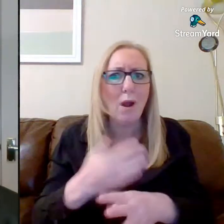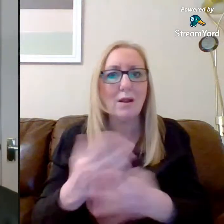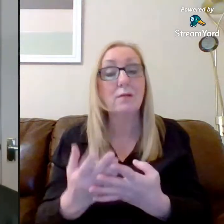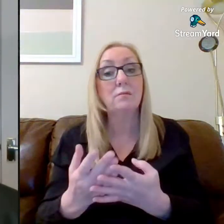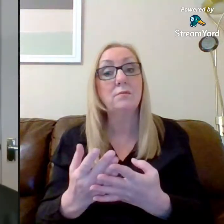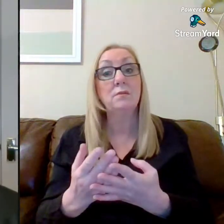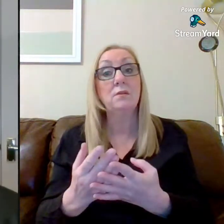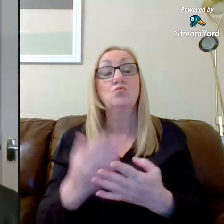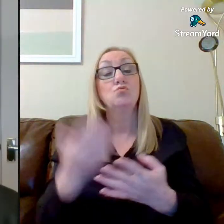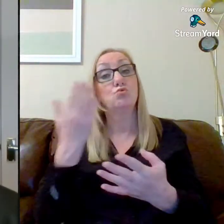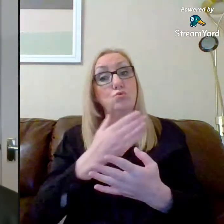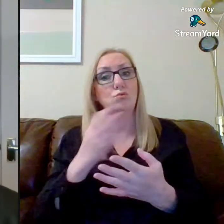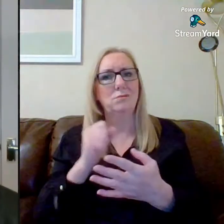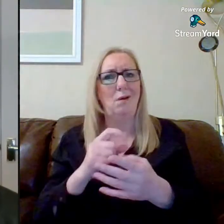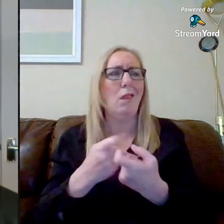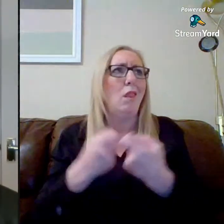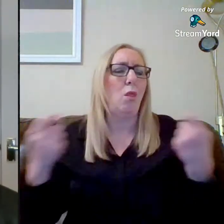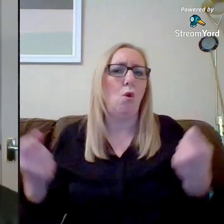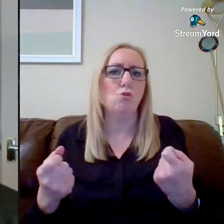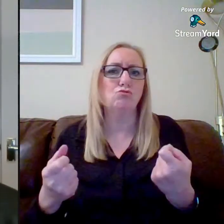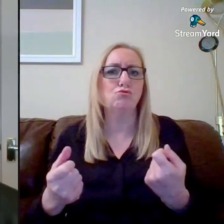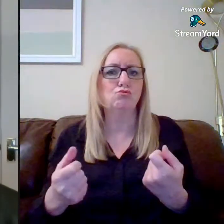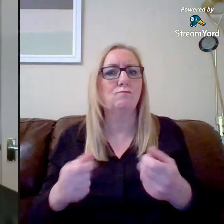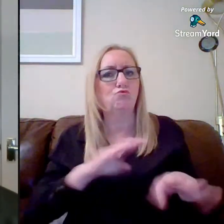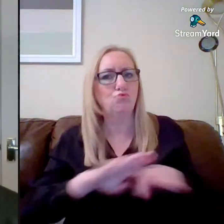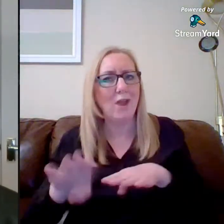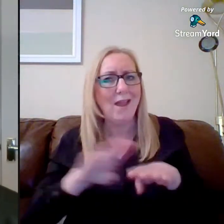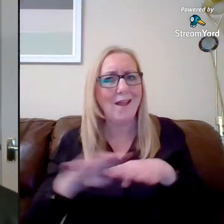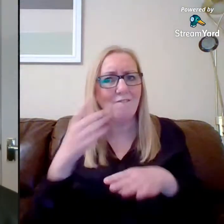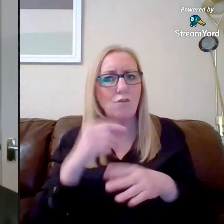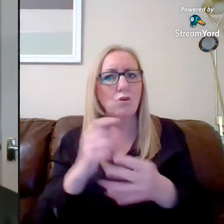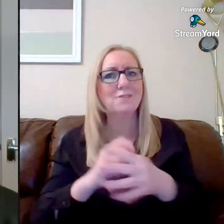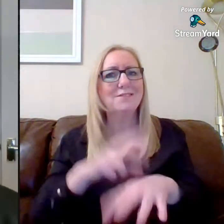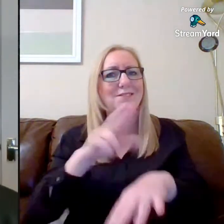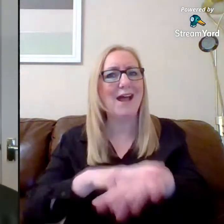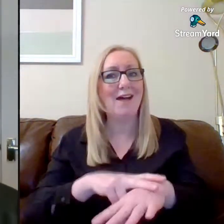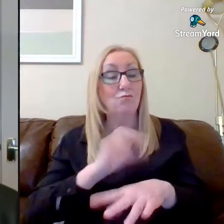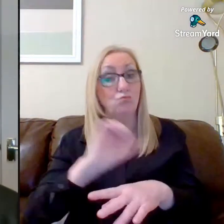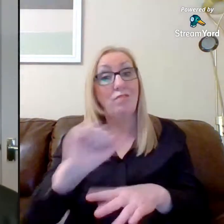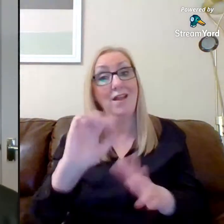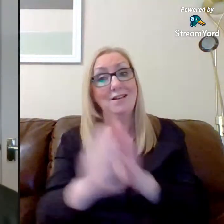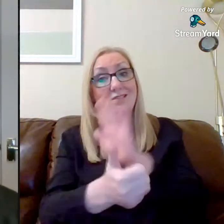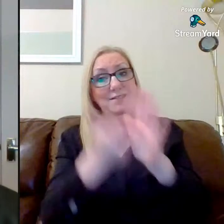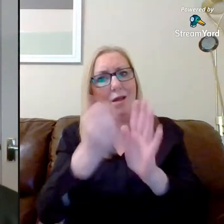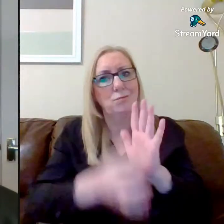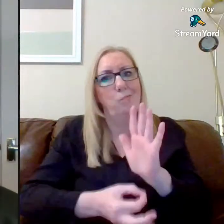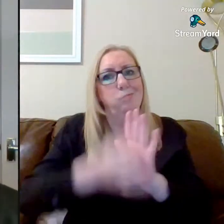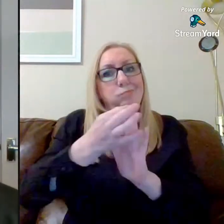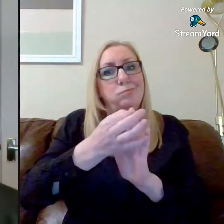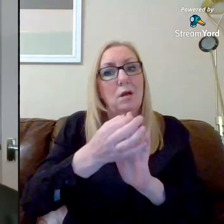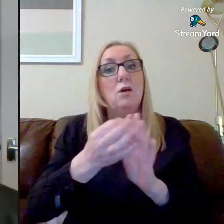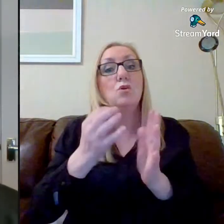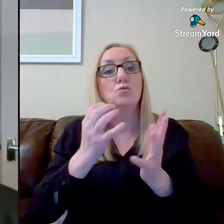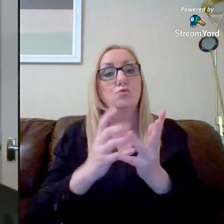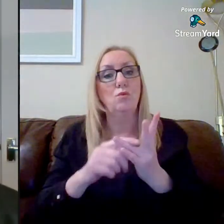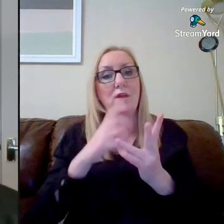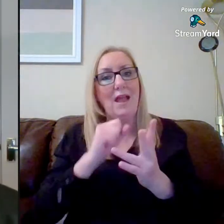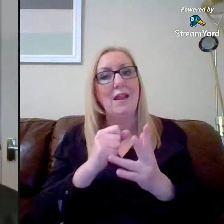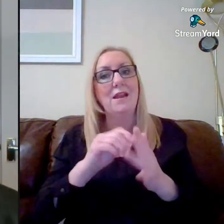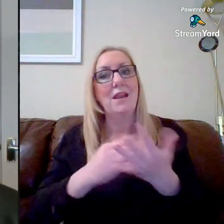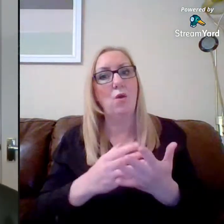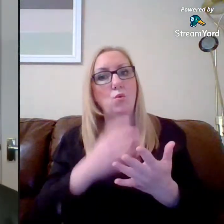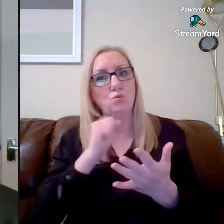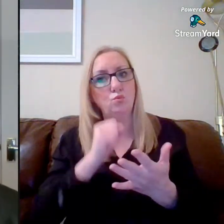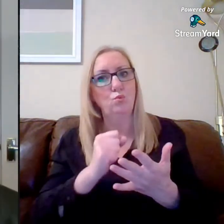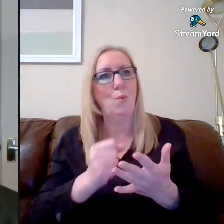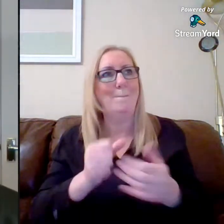for staff to make sure that they've got their skill levels as high as they can be so that we can start to engage in dynamic learning online. Many staff